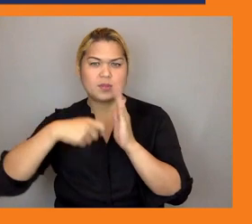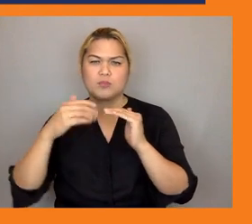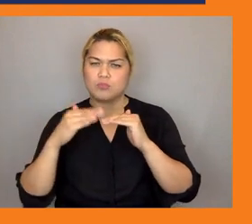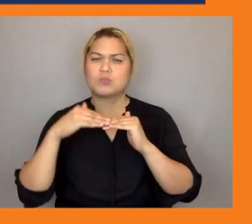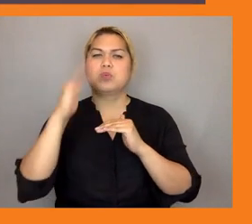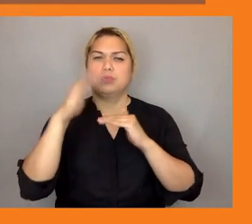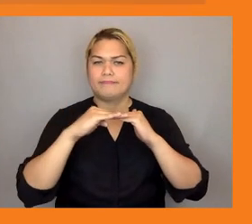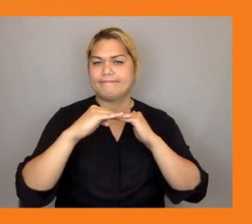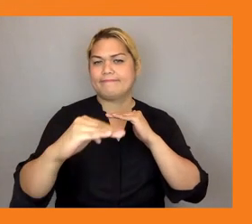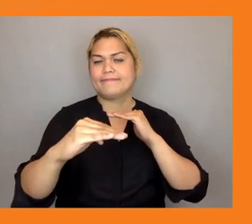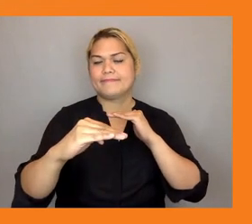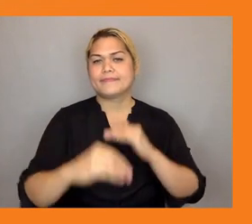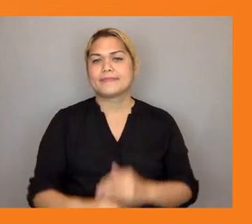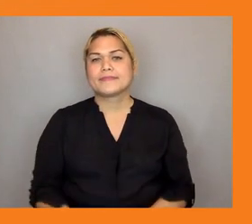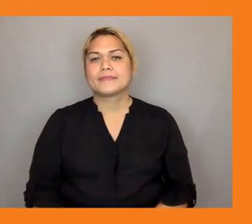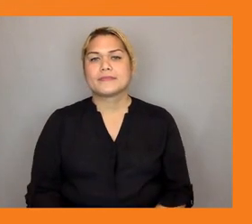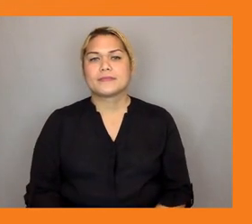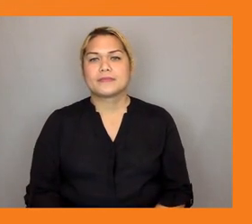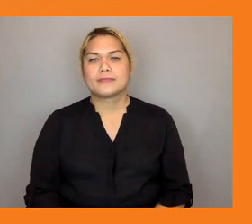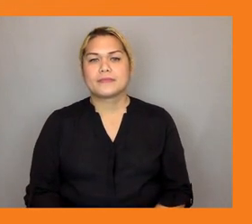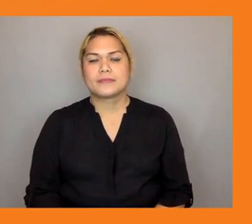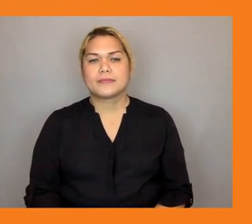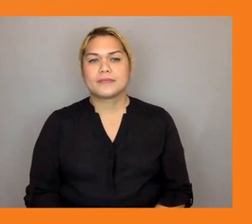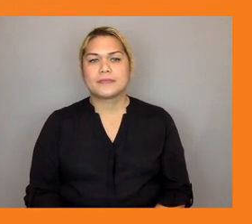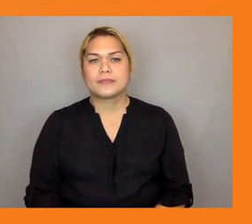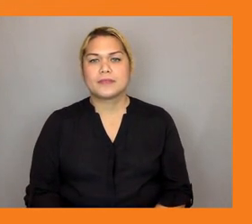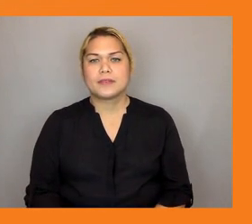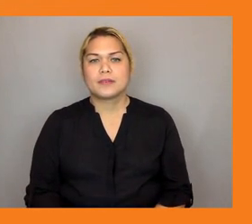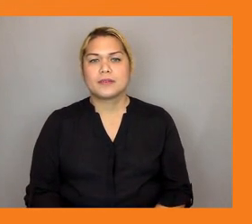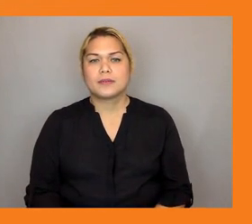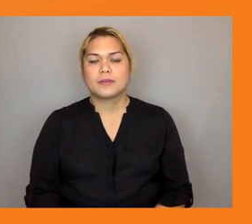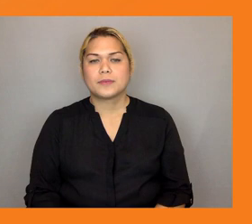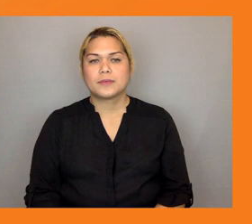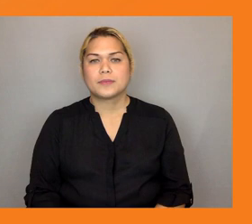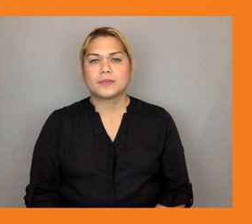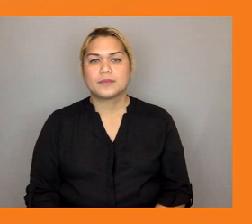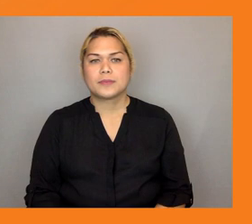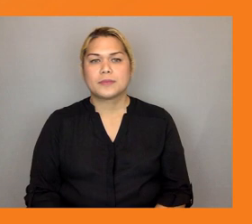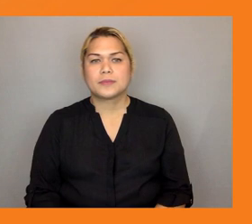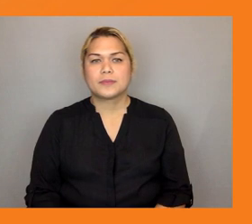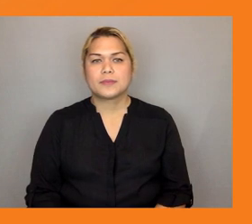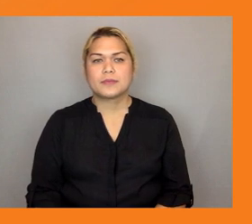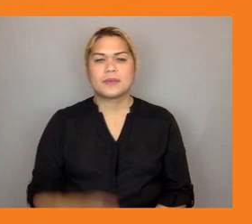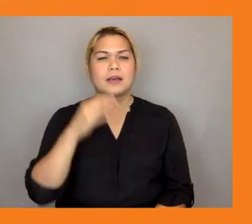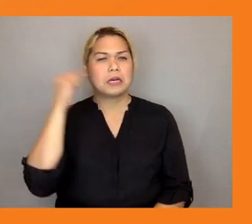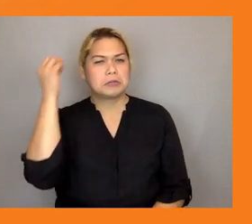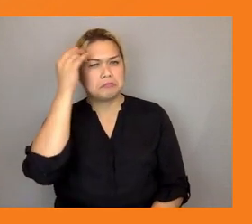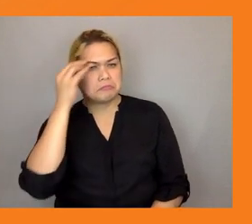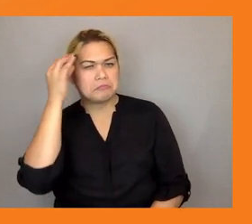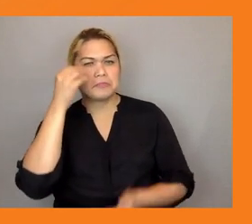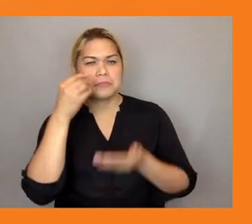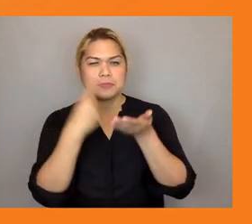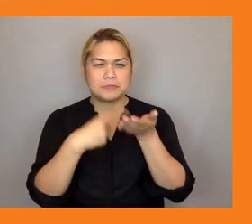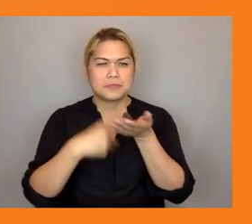thank you so much kate and i think this goes back really to iris's point a while ago as well on how we really start with